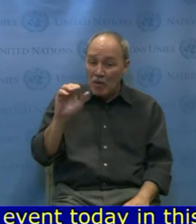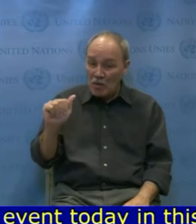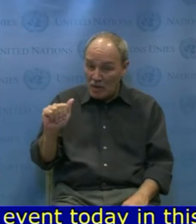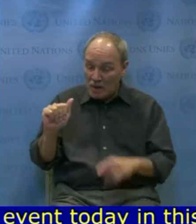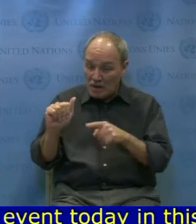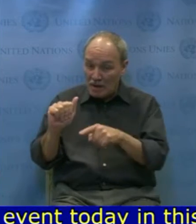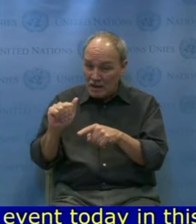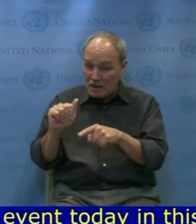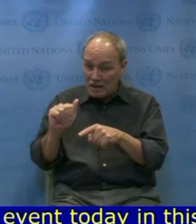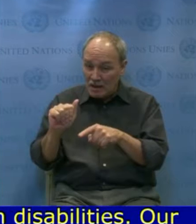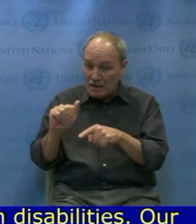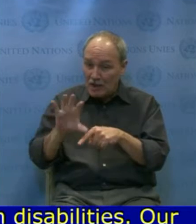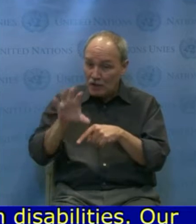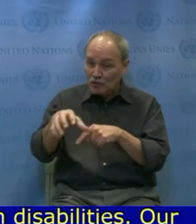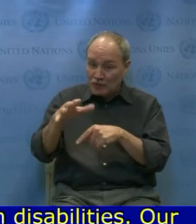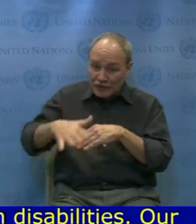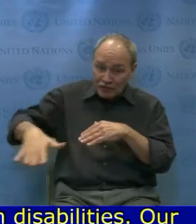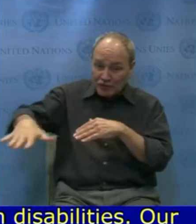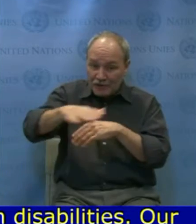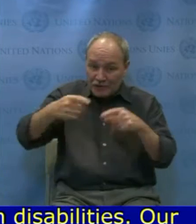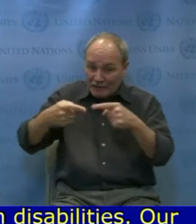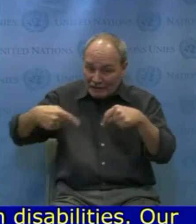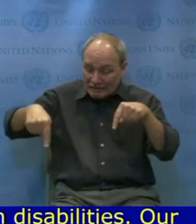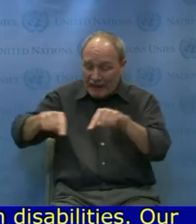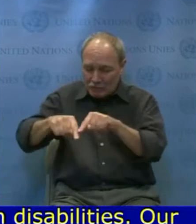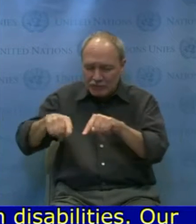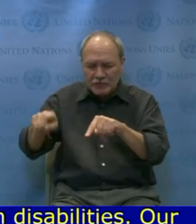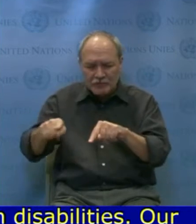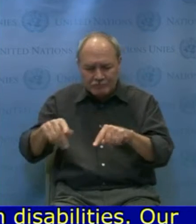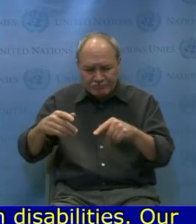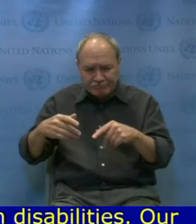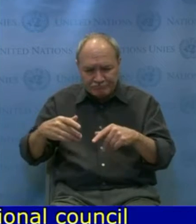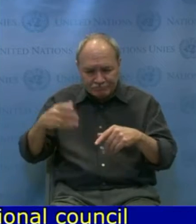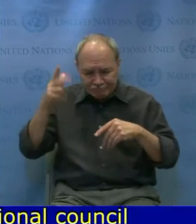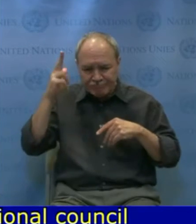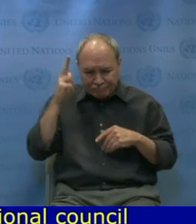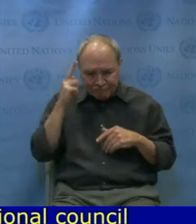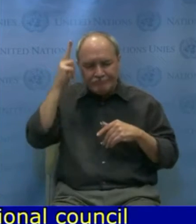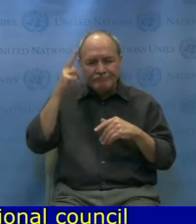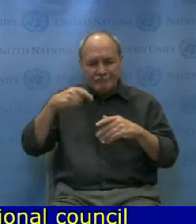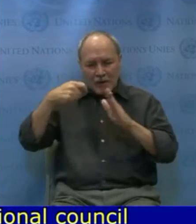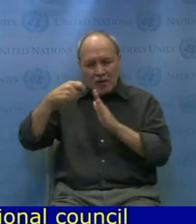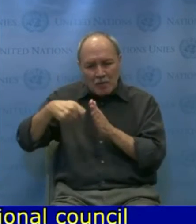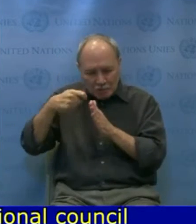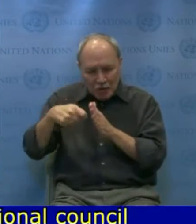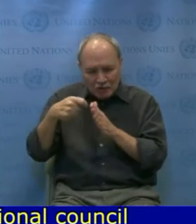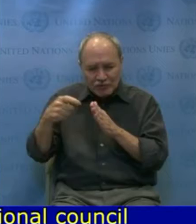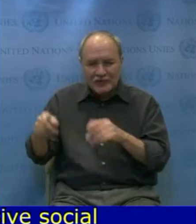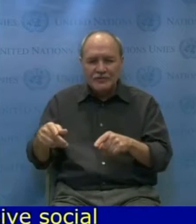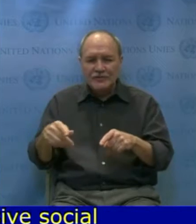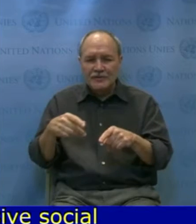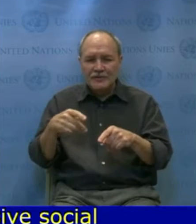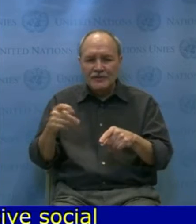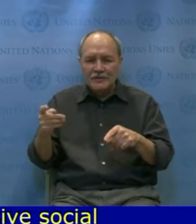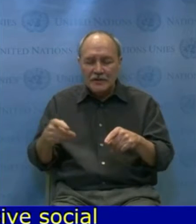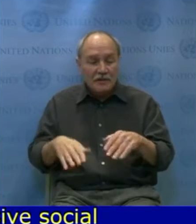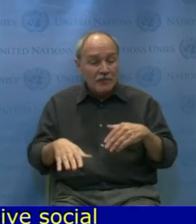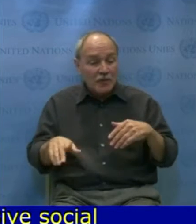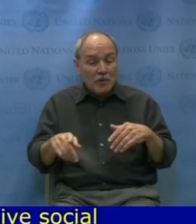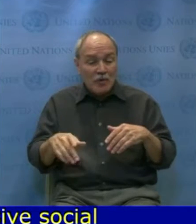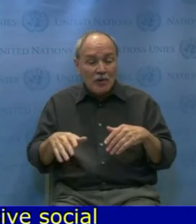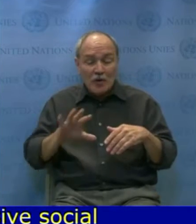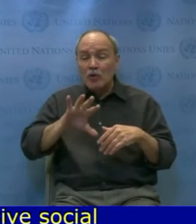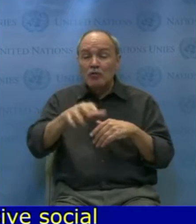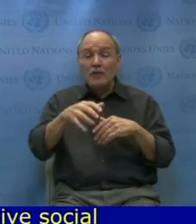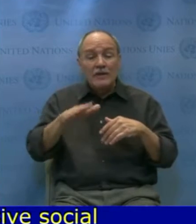started a project called Inclusive Cities for Sustainable Families. The project is directed to local and regional governments that wish to